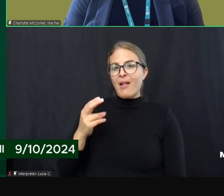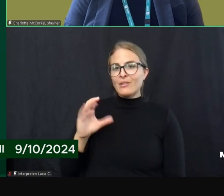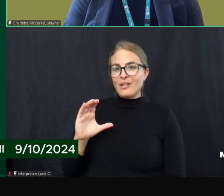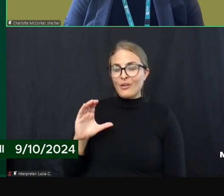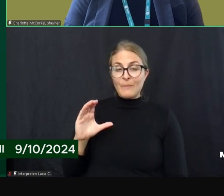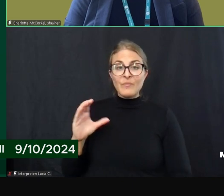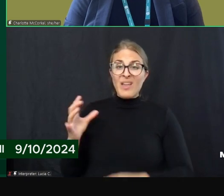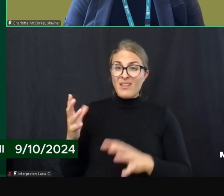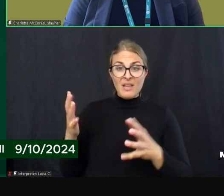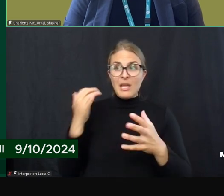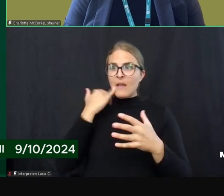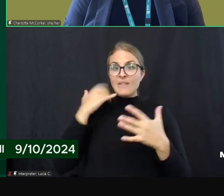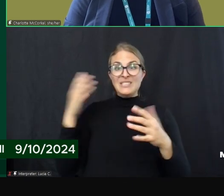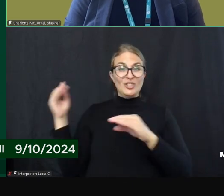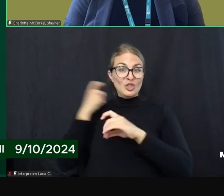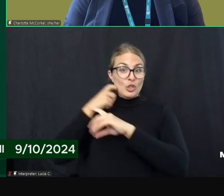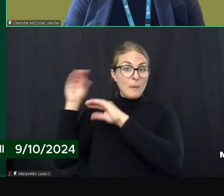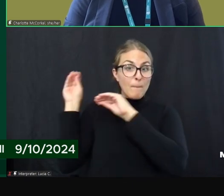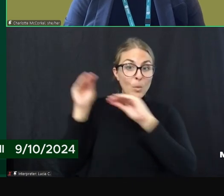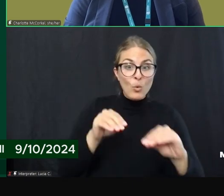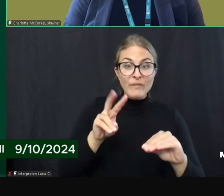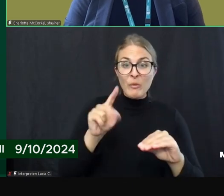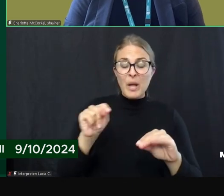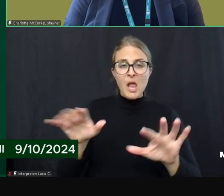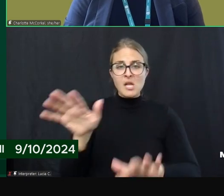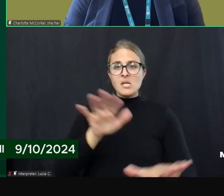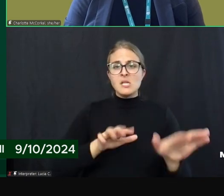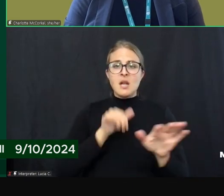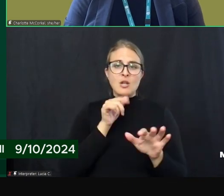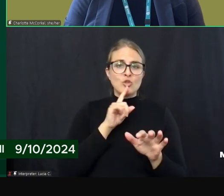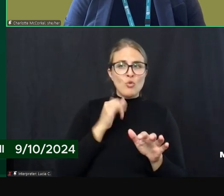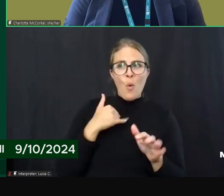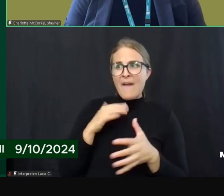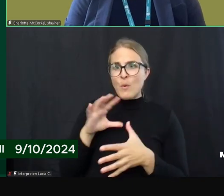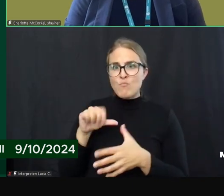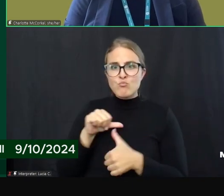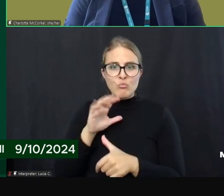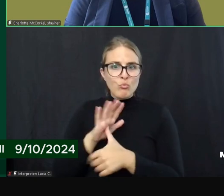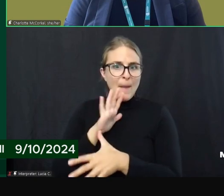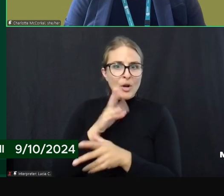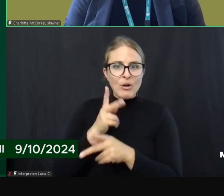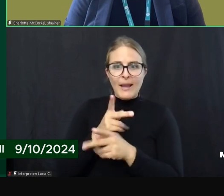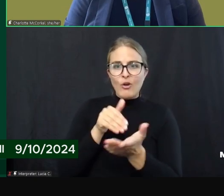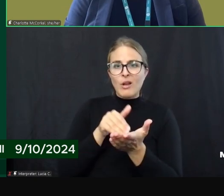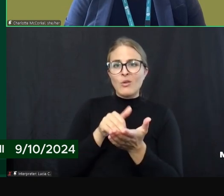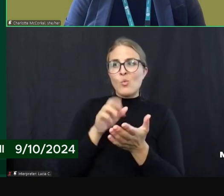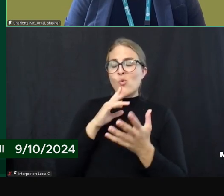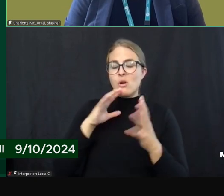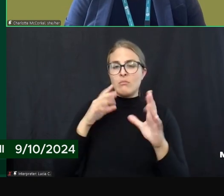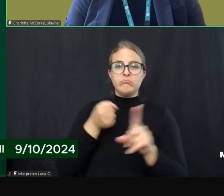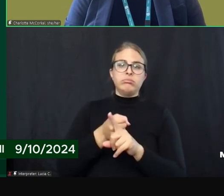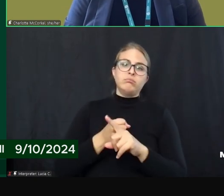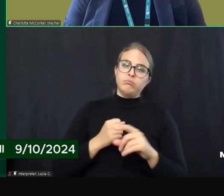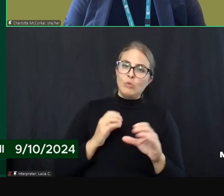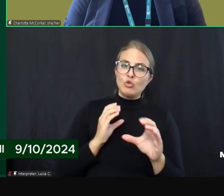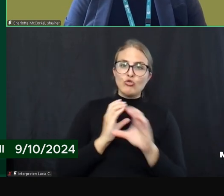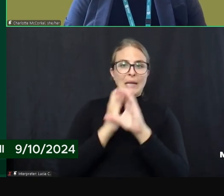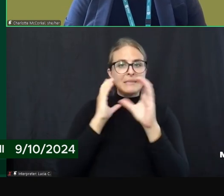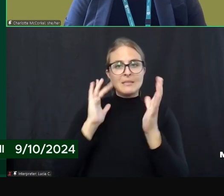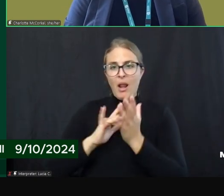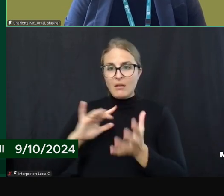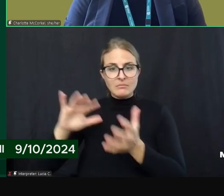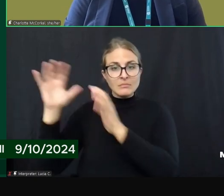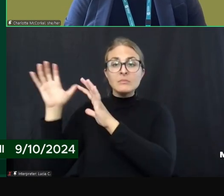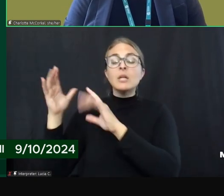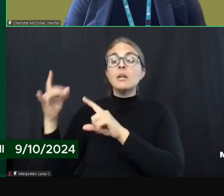they're new to the community and not have a primary care doctor or they may be in some sort of crisis with their medications. They can